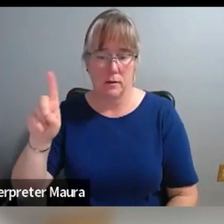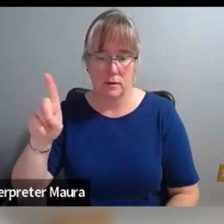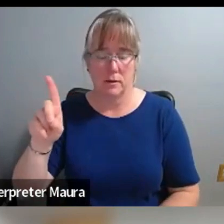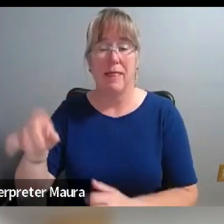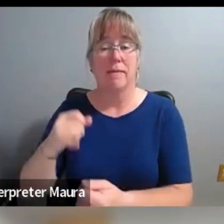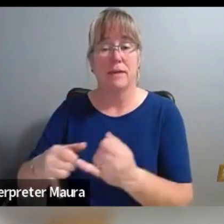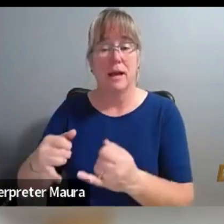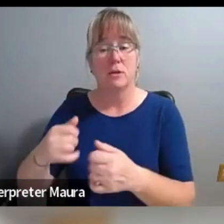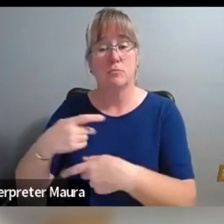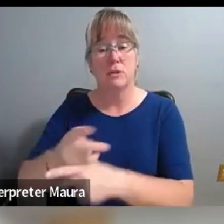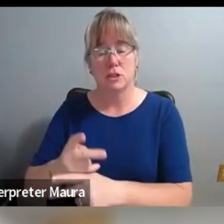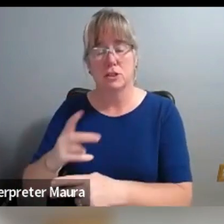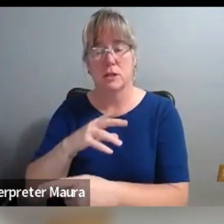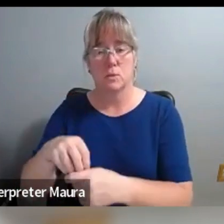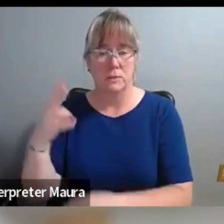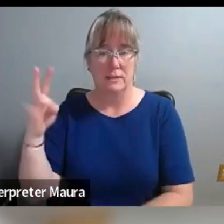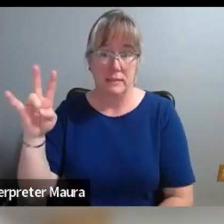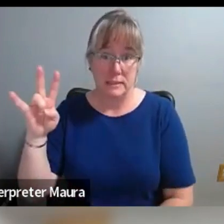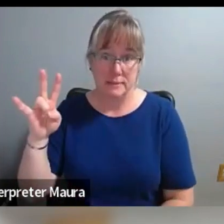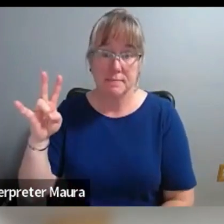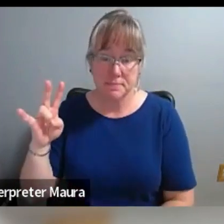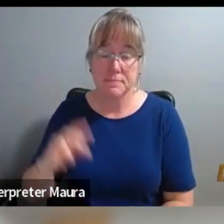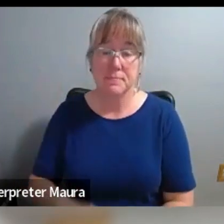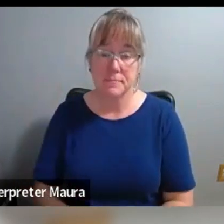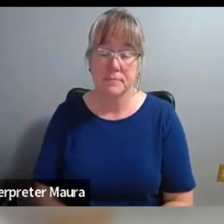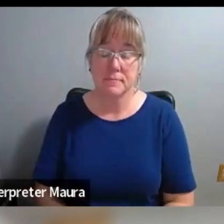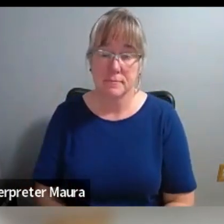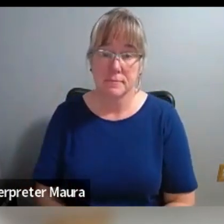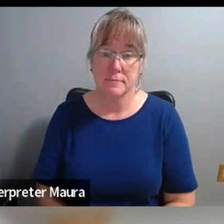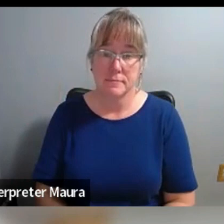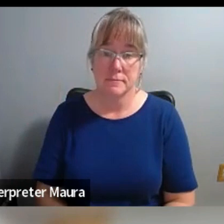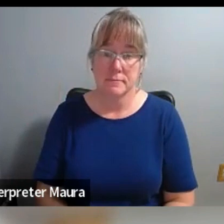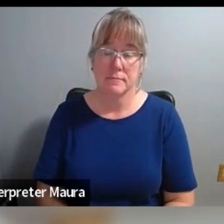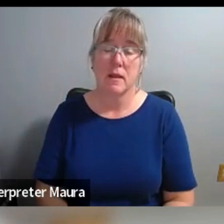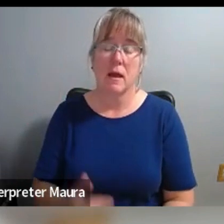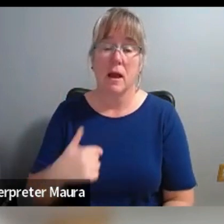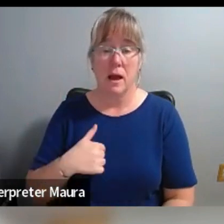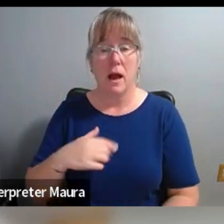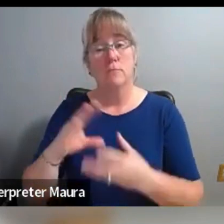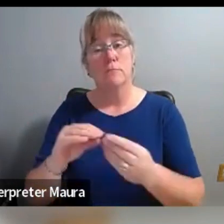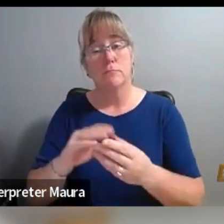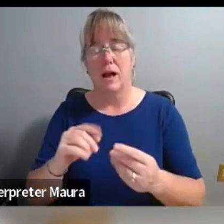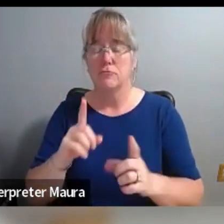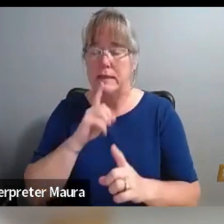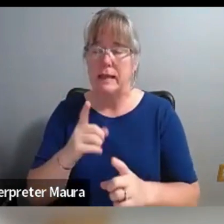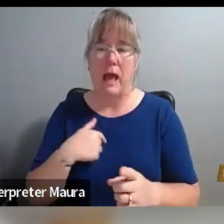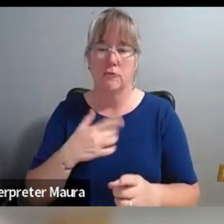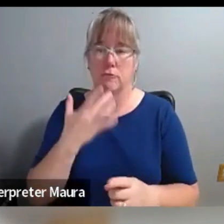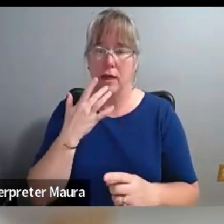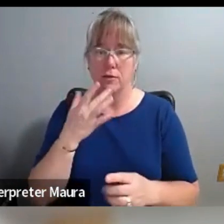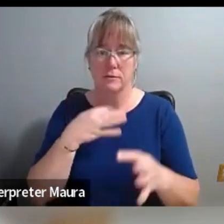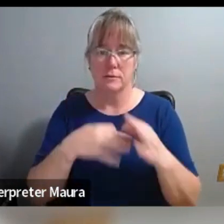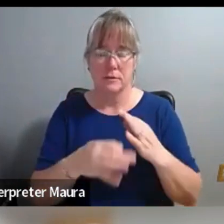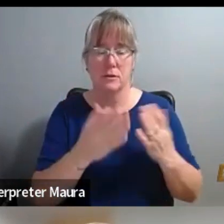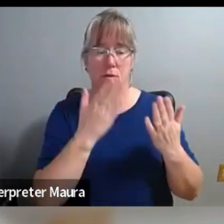final audio. And so, instead of listening to me, I would really like to take a few minutes to thank and honor